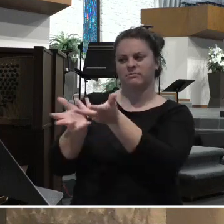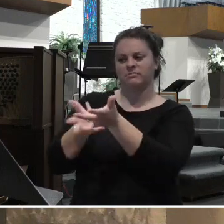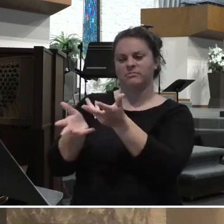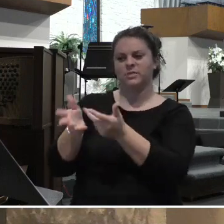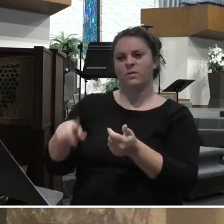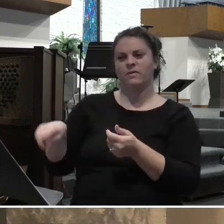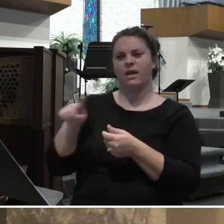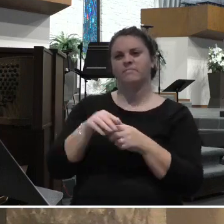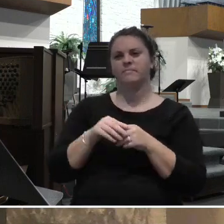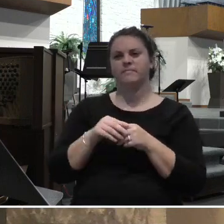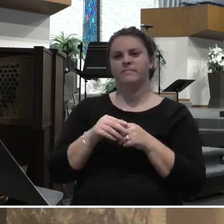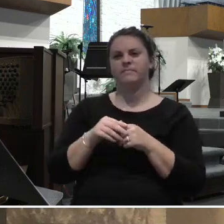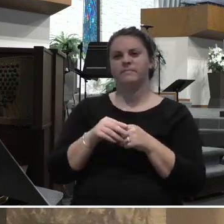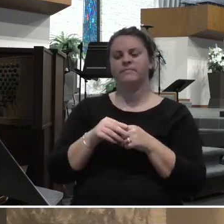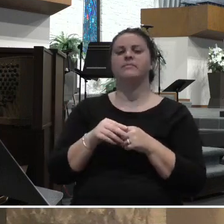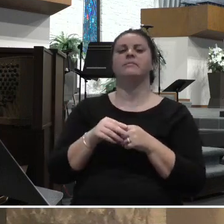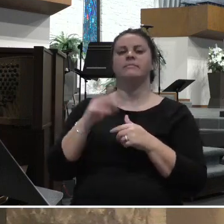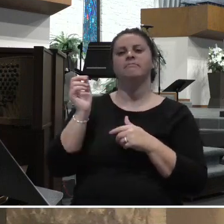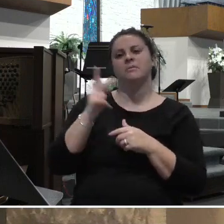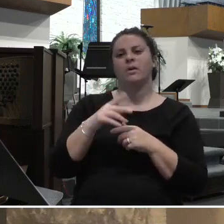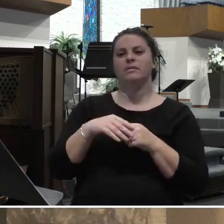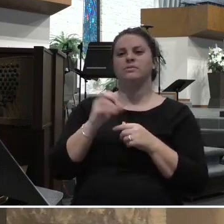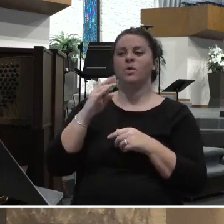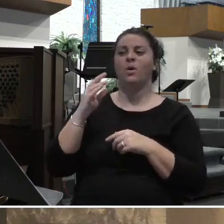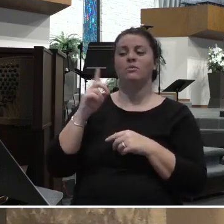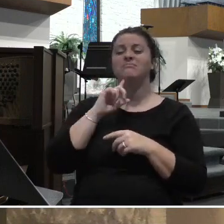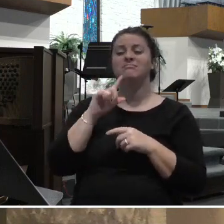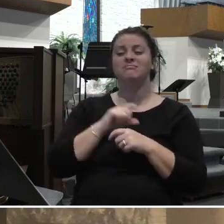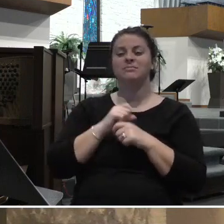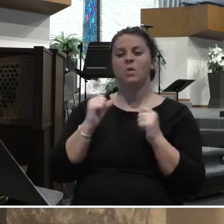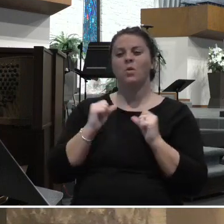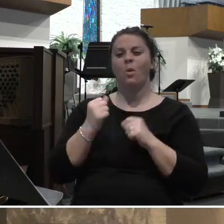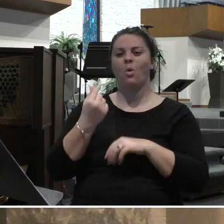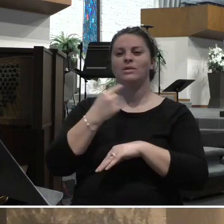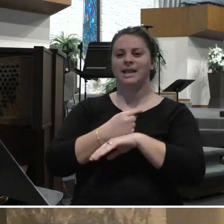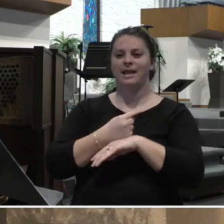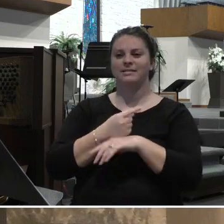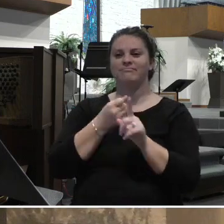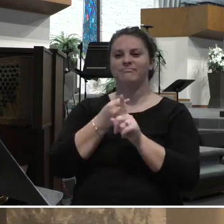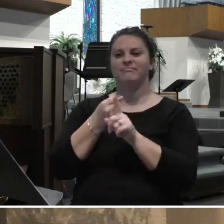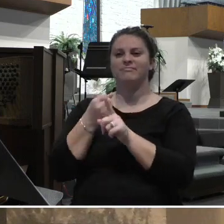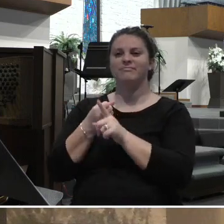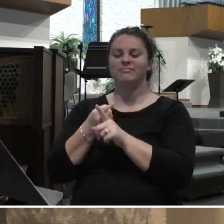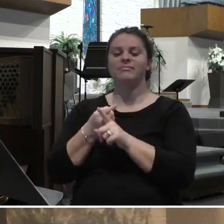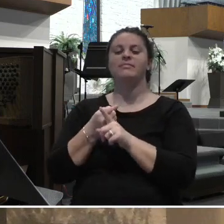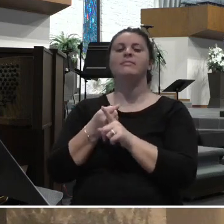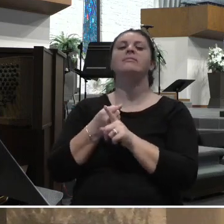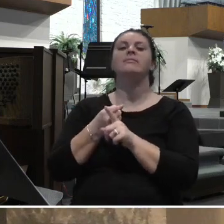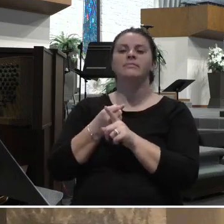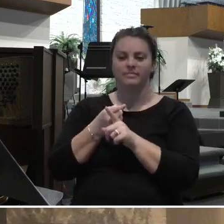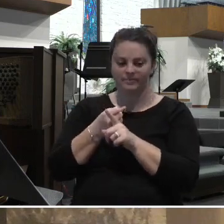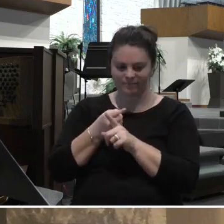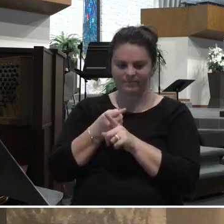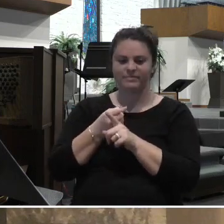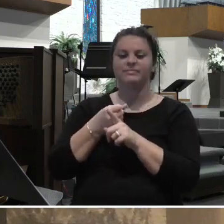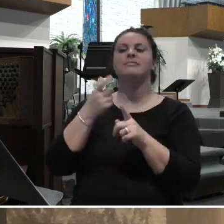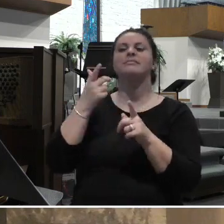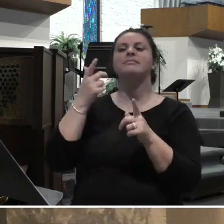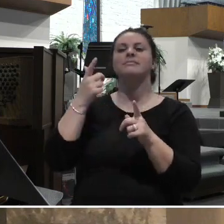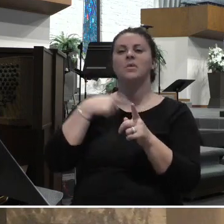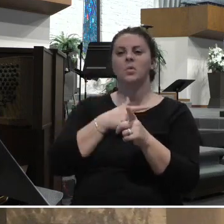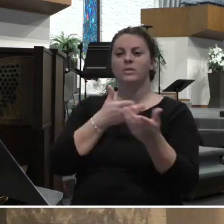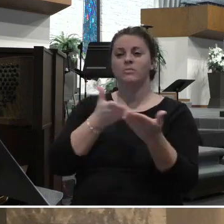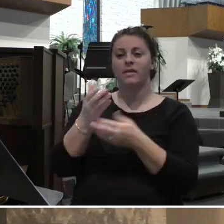system that they were laboring under. And so what would happen is, is that a truck would pull up sometime around 7,